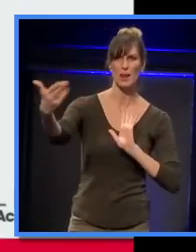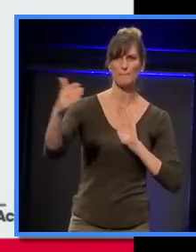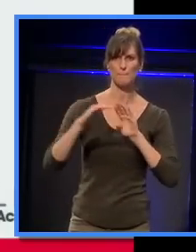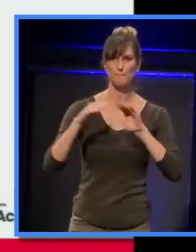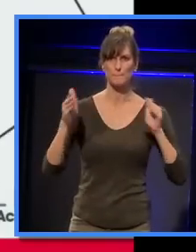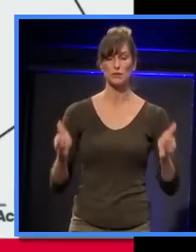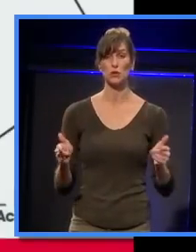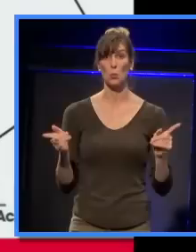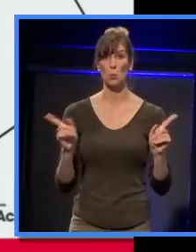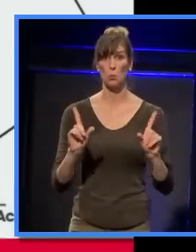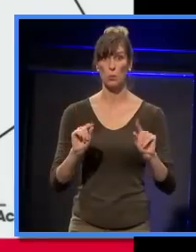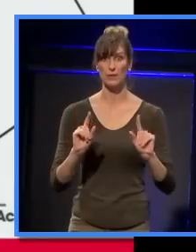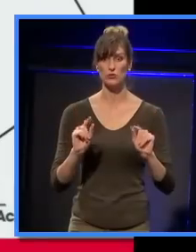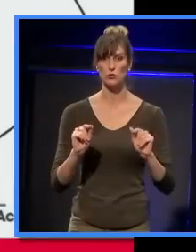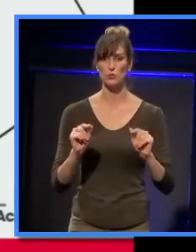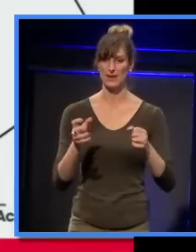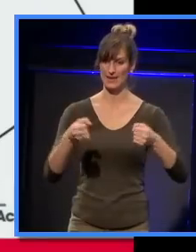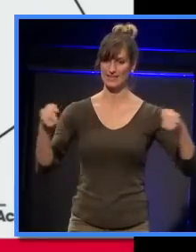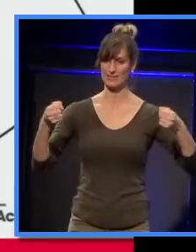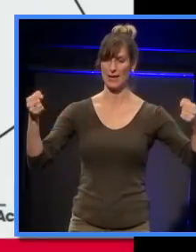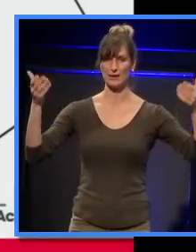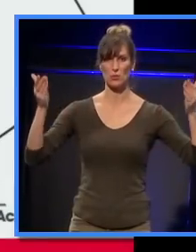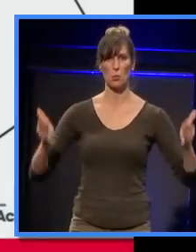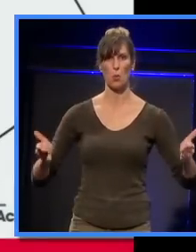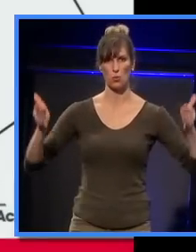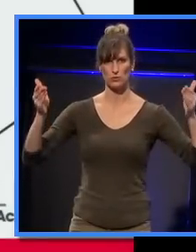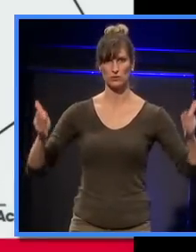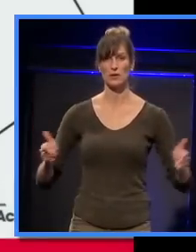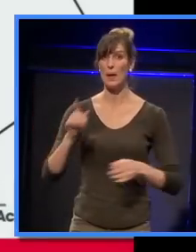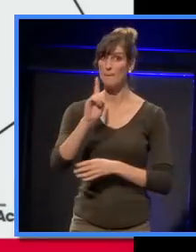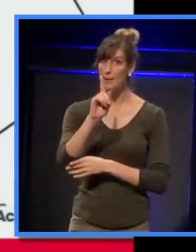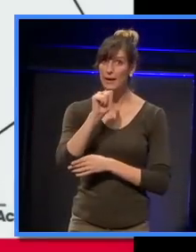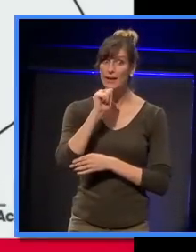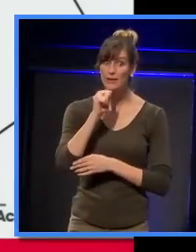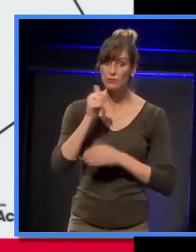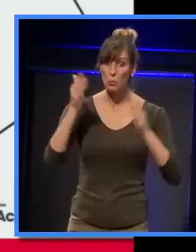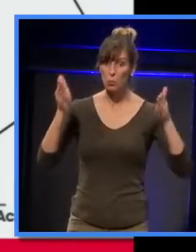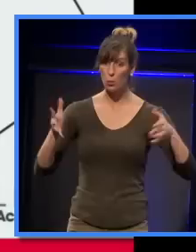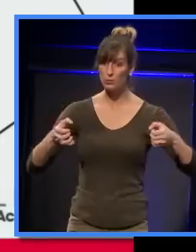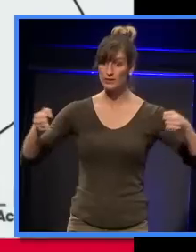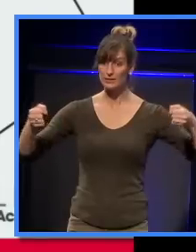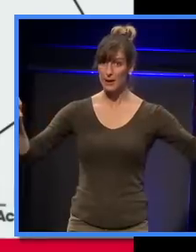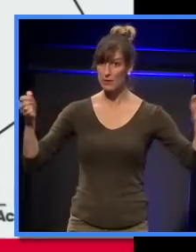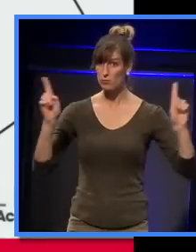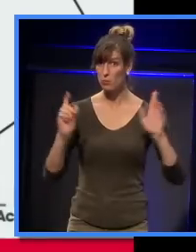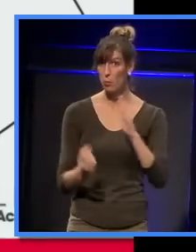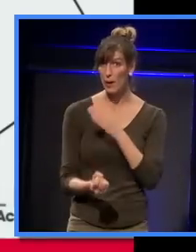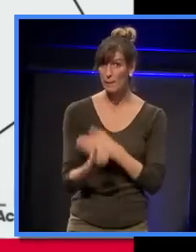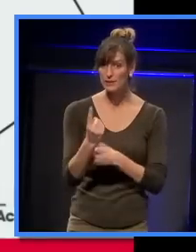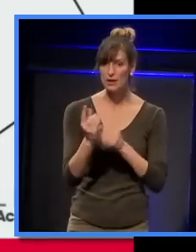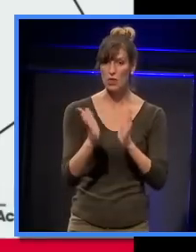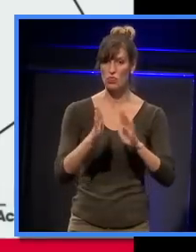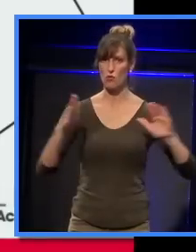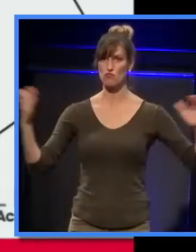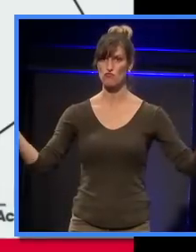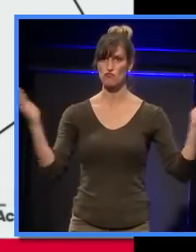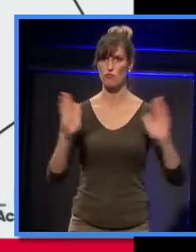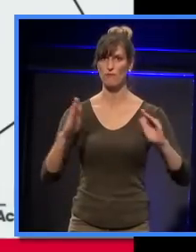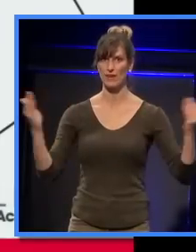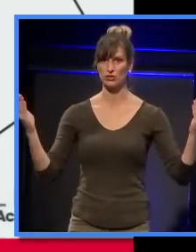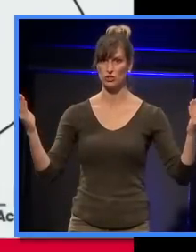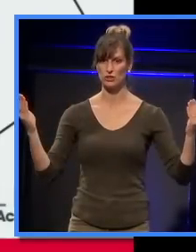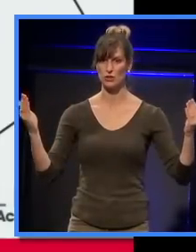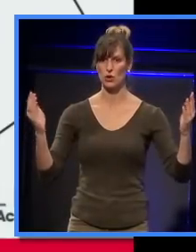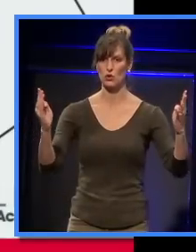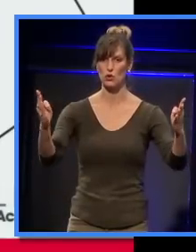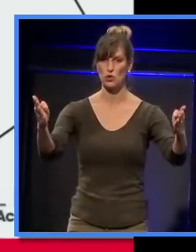expanded the walls. So, what happens when you expand the walls is that the reflections now go down the